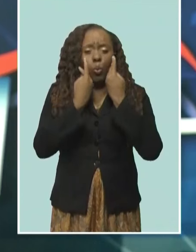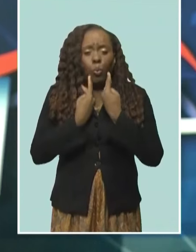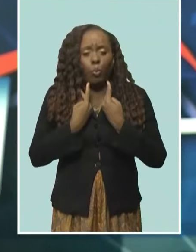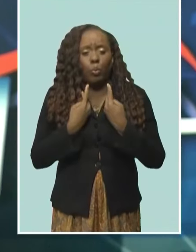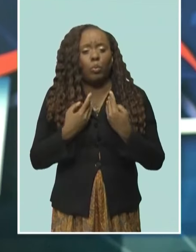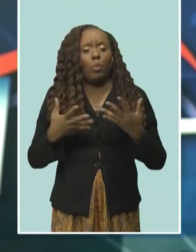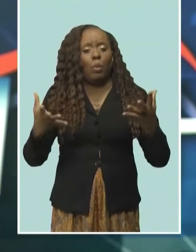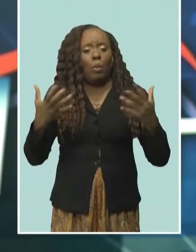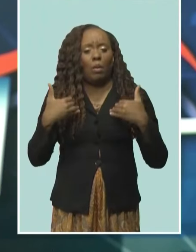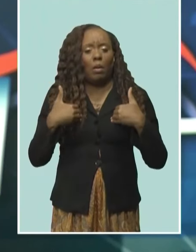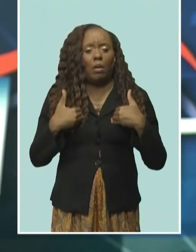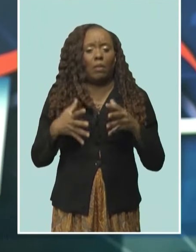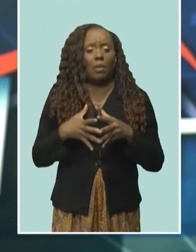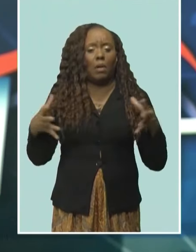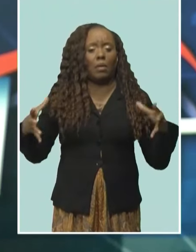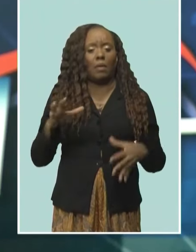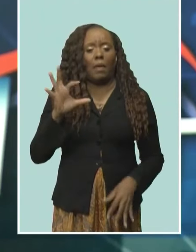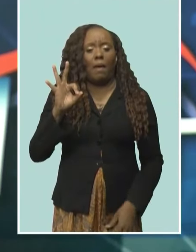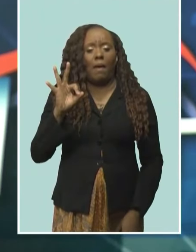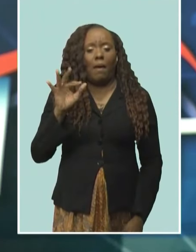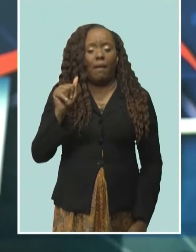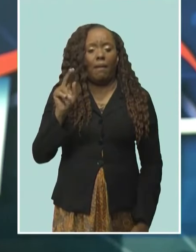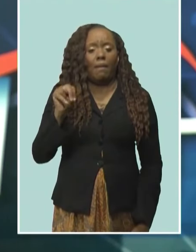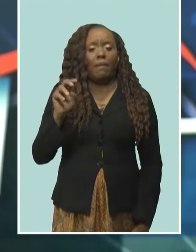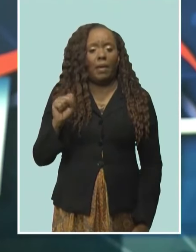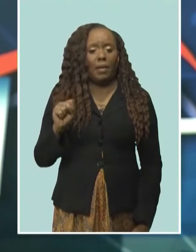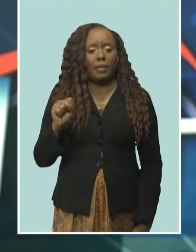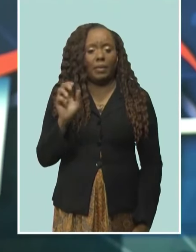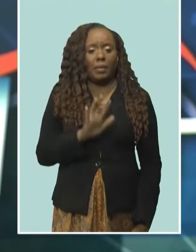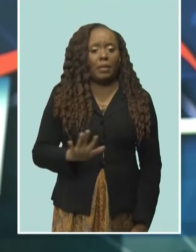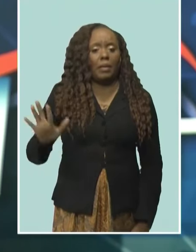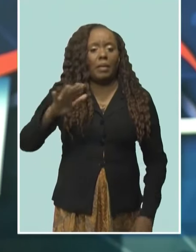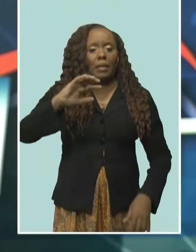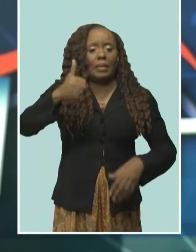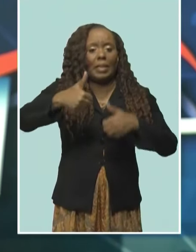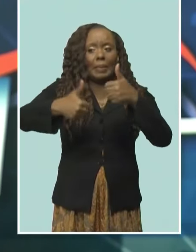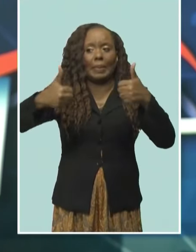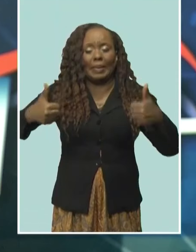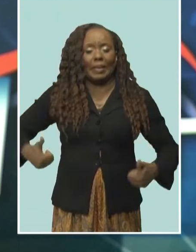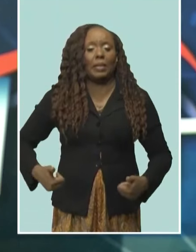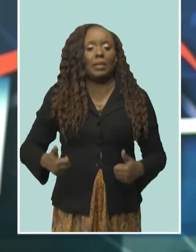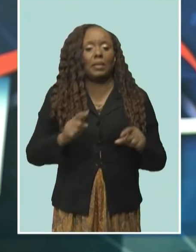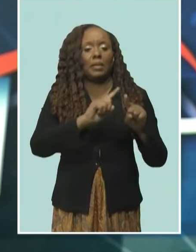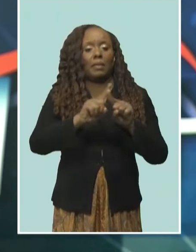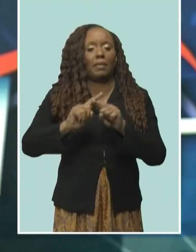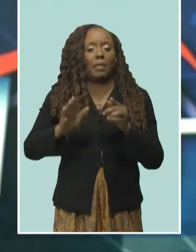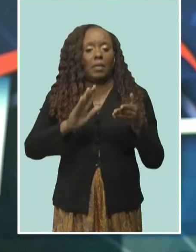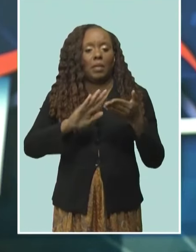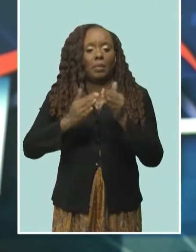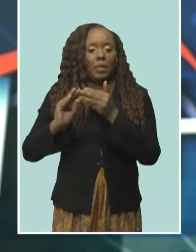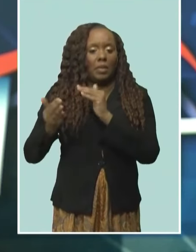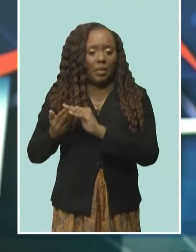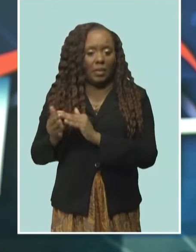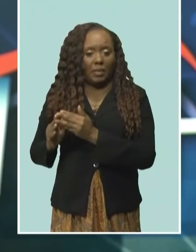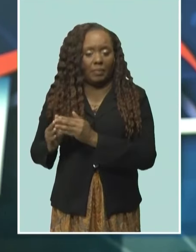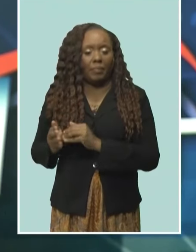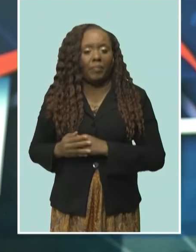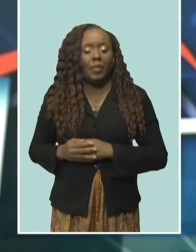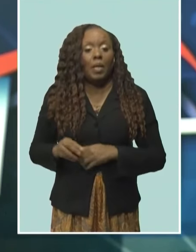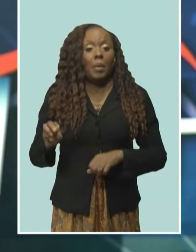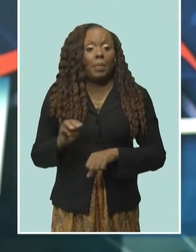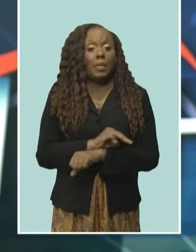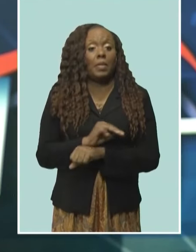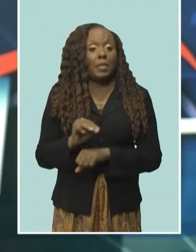cooling fans and hydrating stations in communities. The Ministries of Community Empowerment and People Empowerment have been tasked with